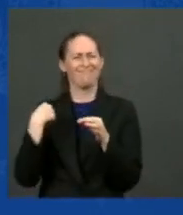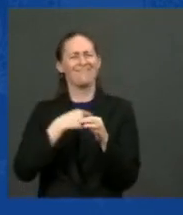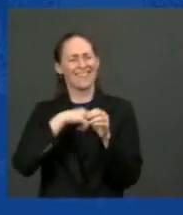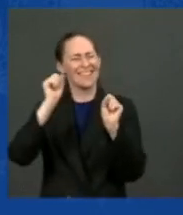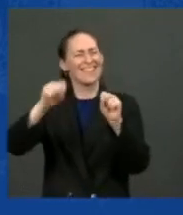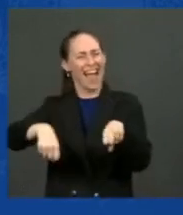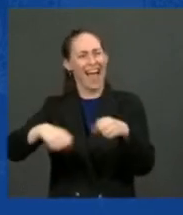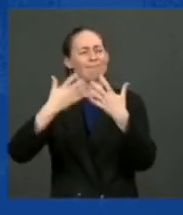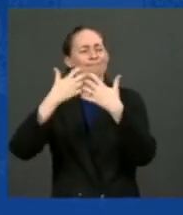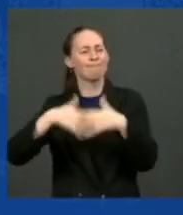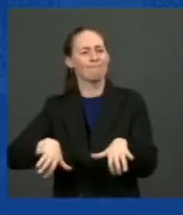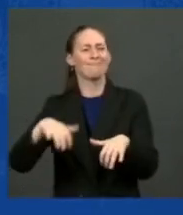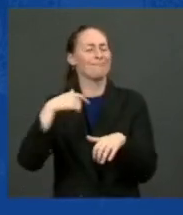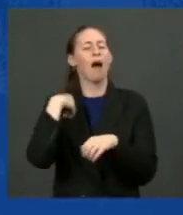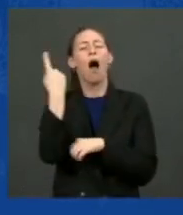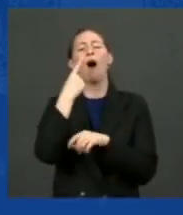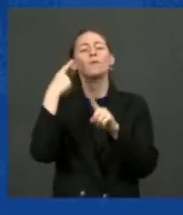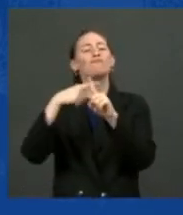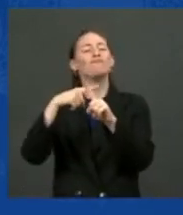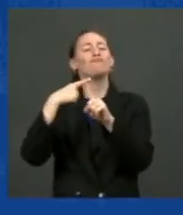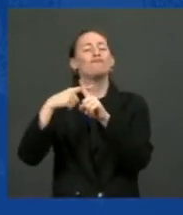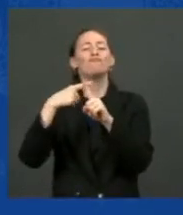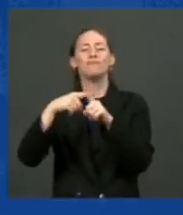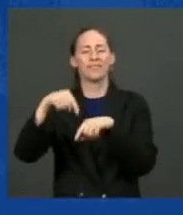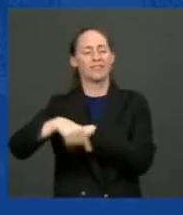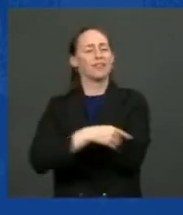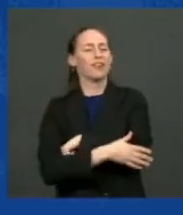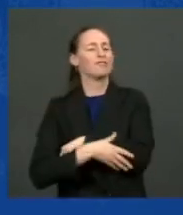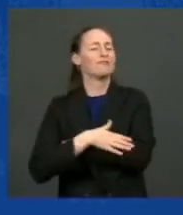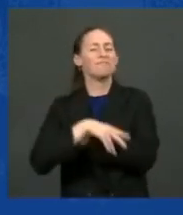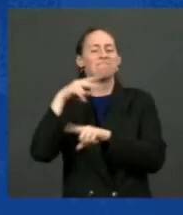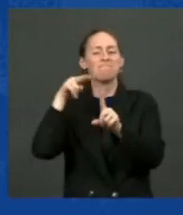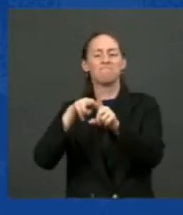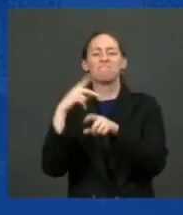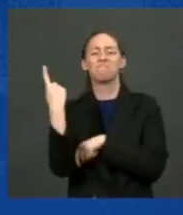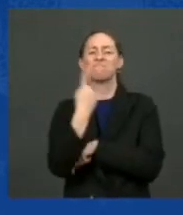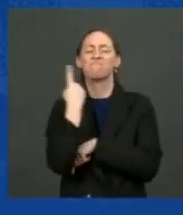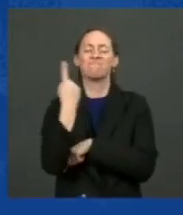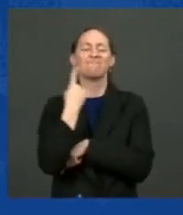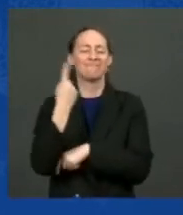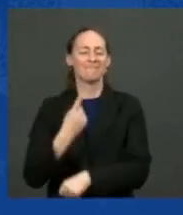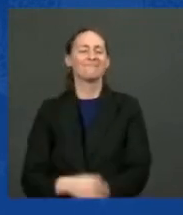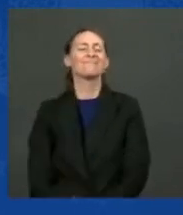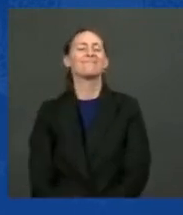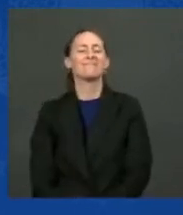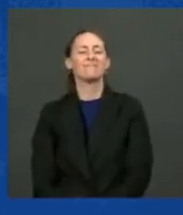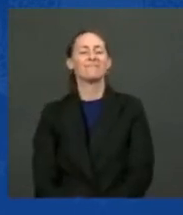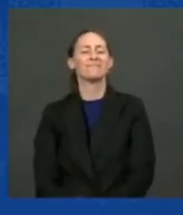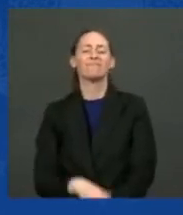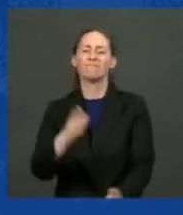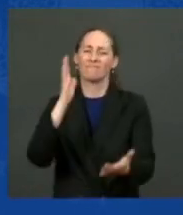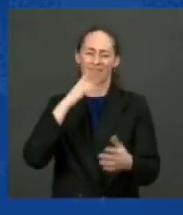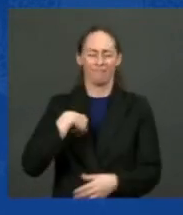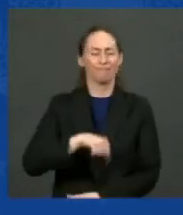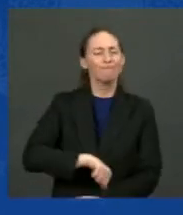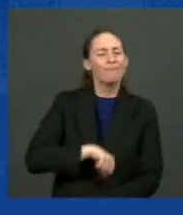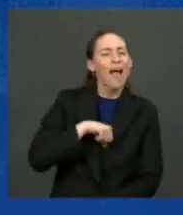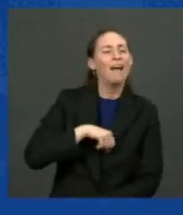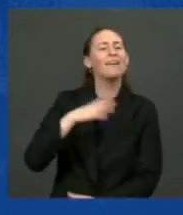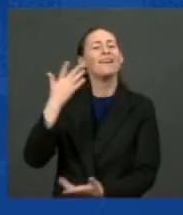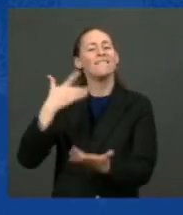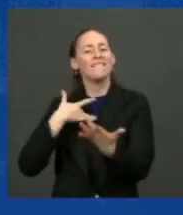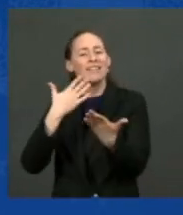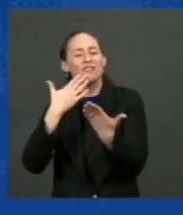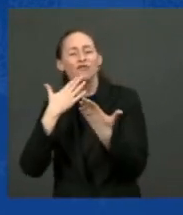never been more optimistic about this country than I am right now. We're going to restore faith, pride, and dignity